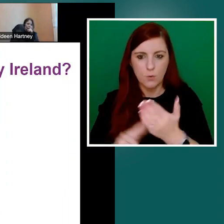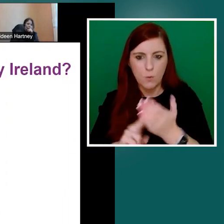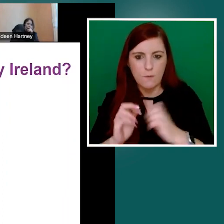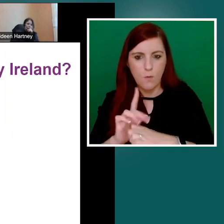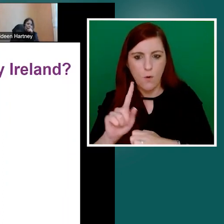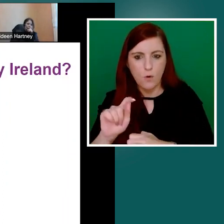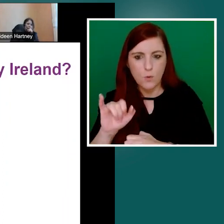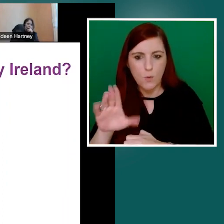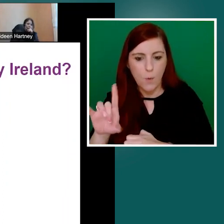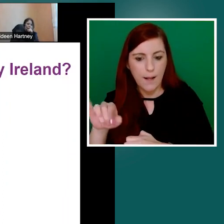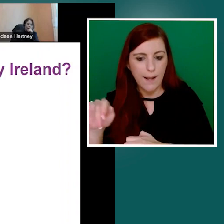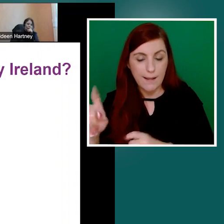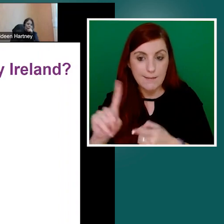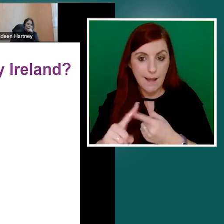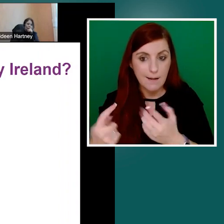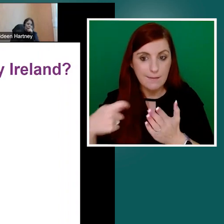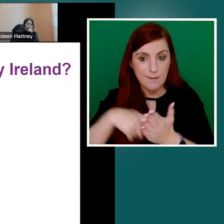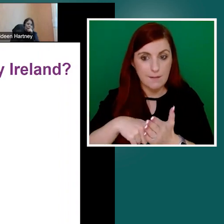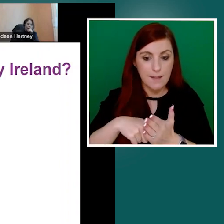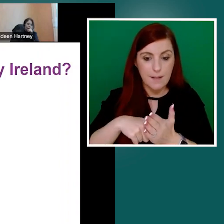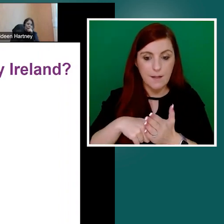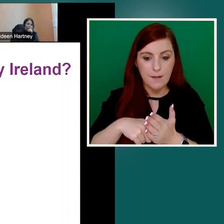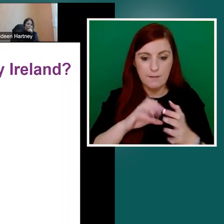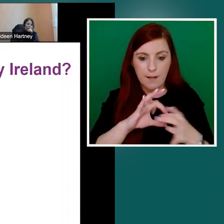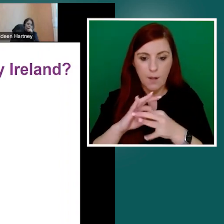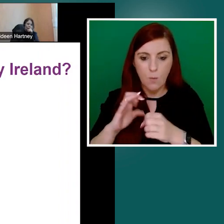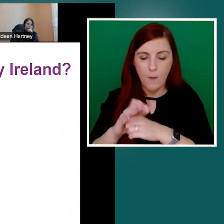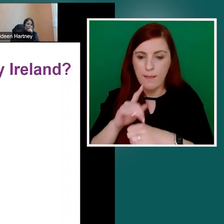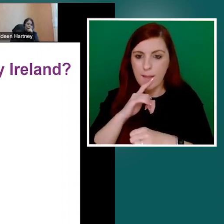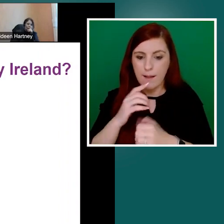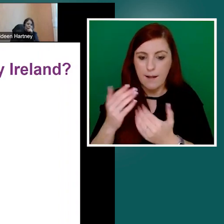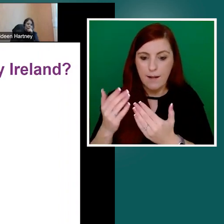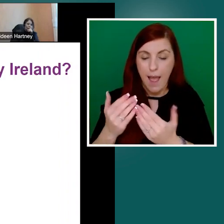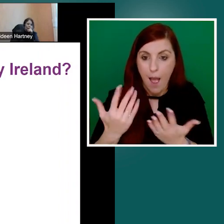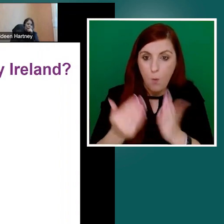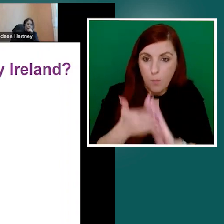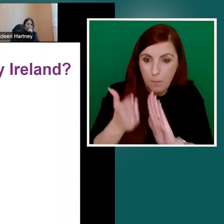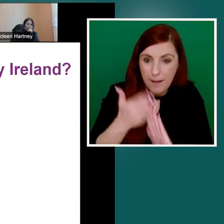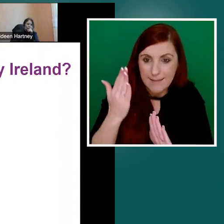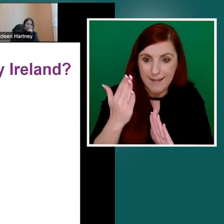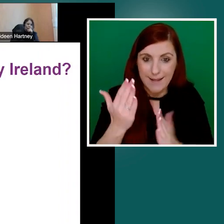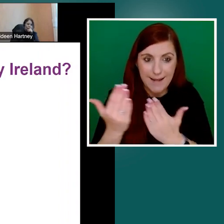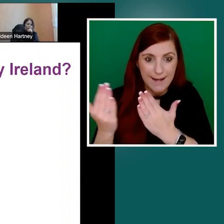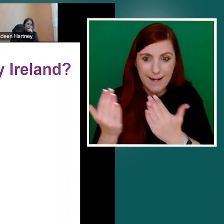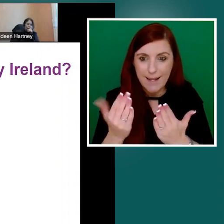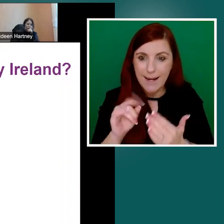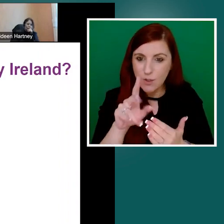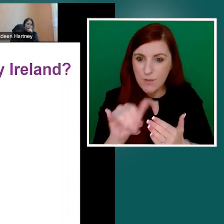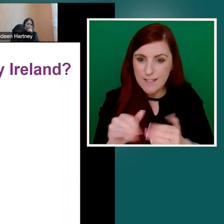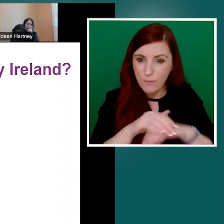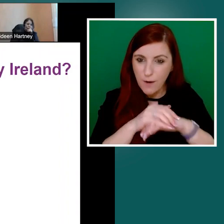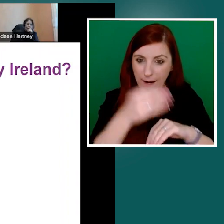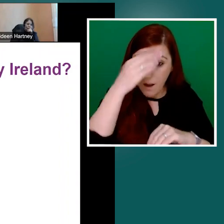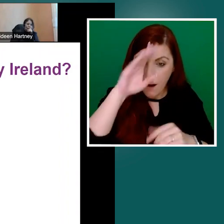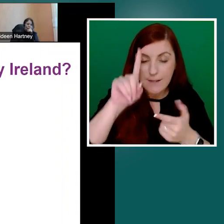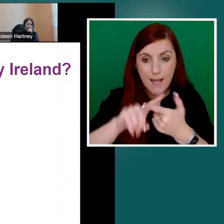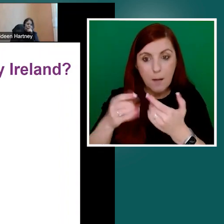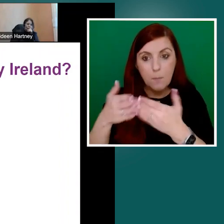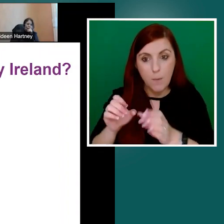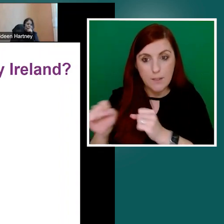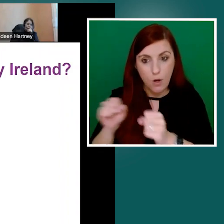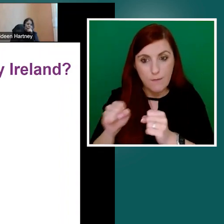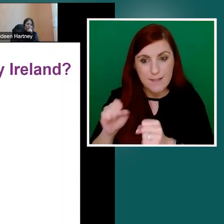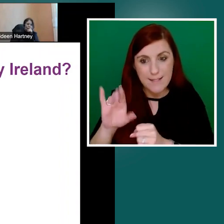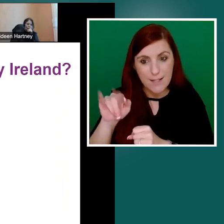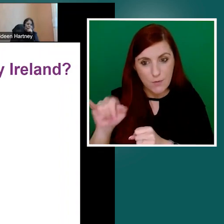friendly public service. I mentioned already our plain English and editing service, and we also offer literacy awareness